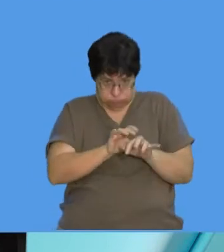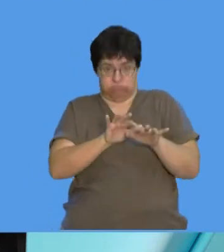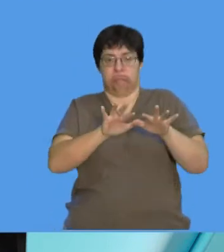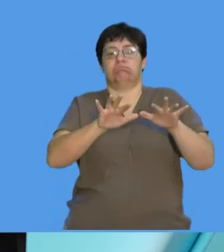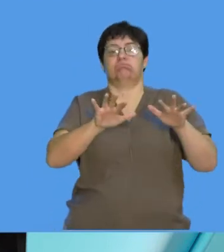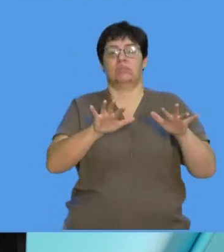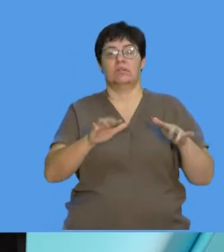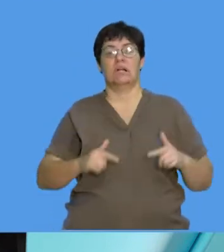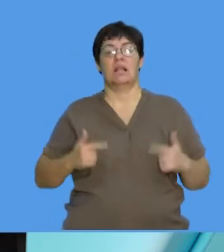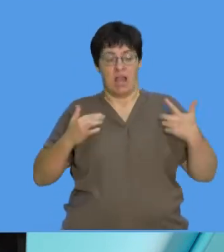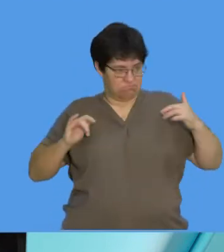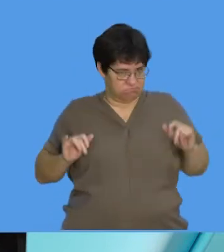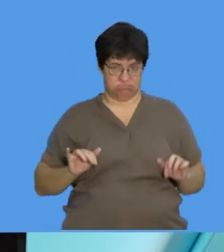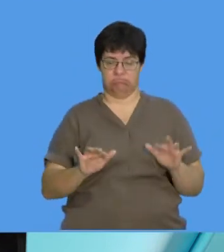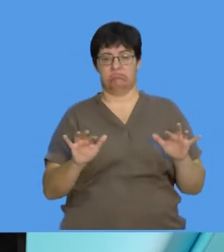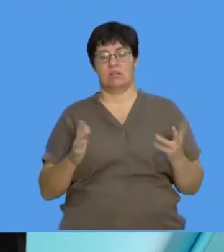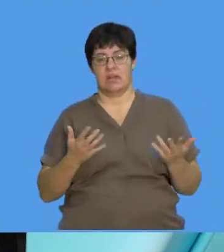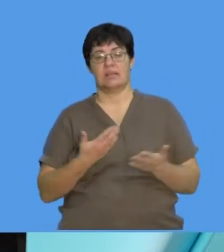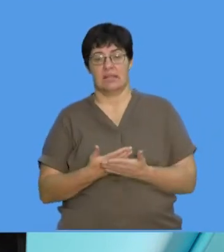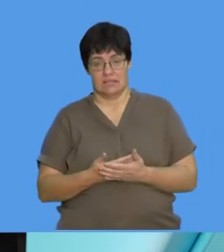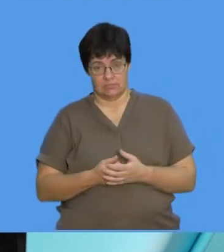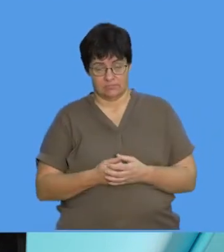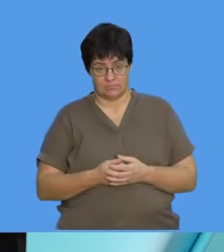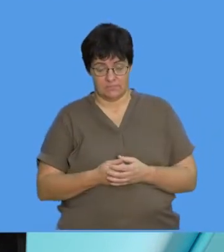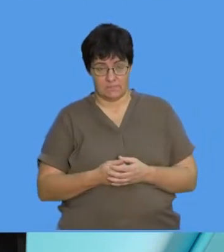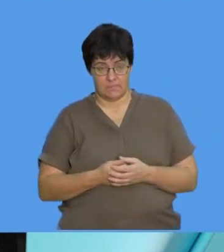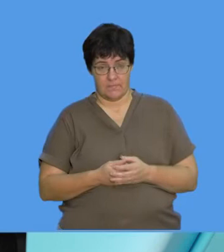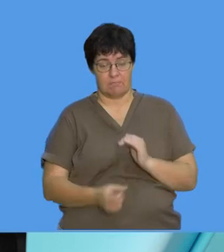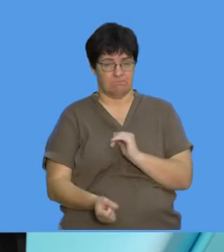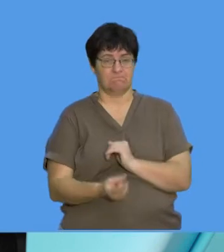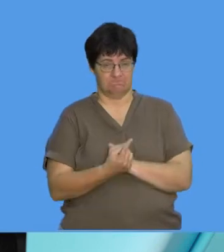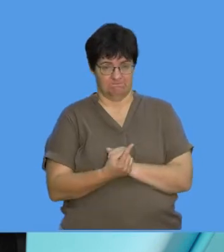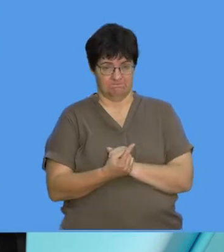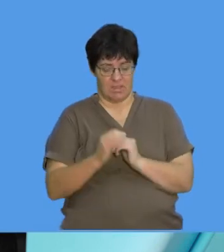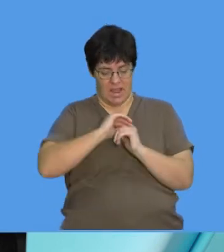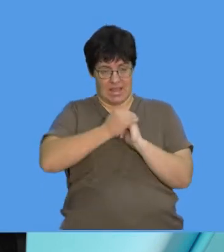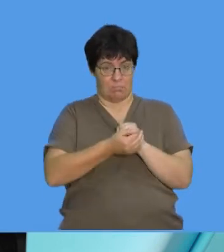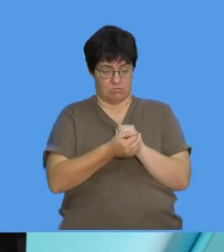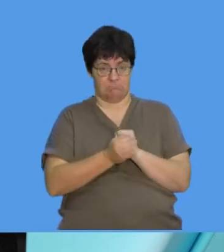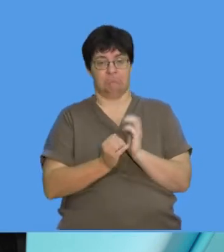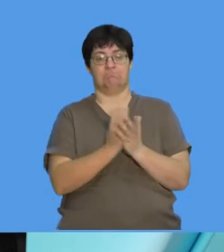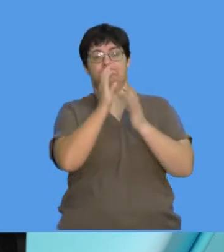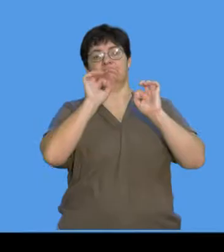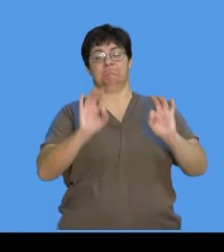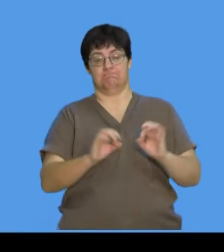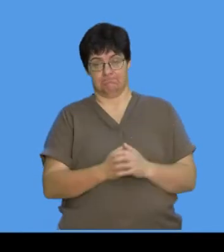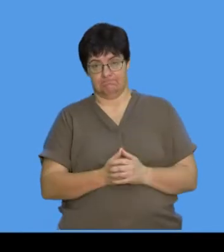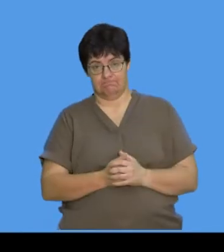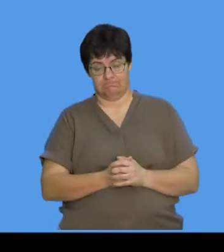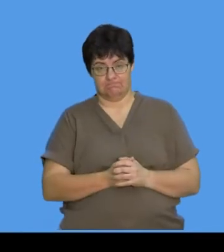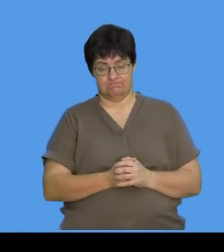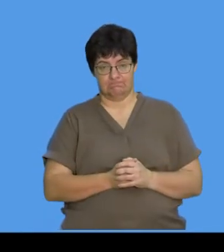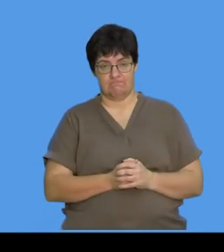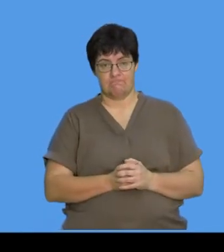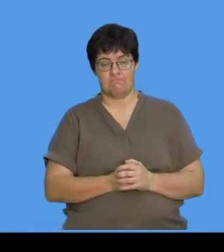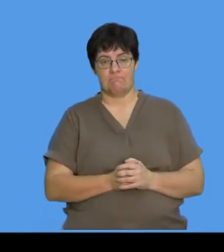And when conditions are ideal, that bacteria might emerge from its capsule. Okay, what